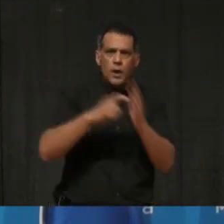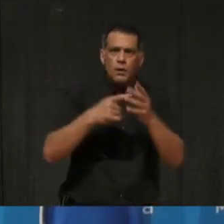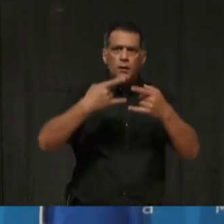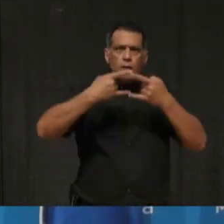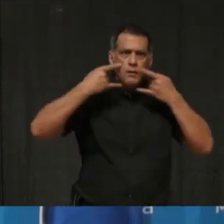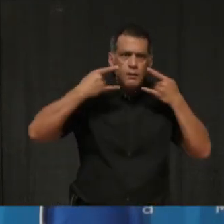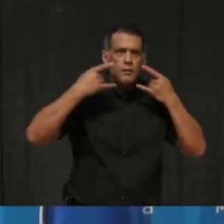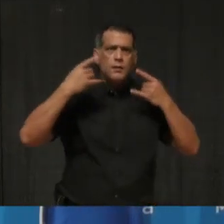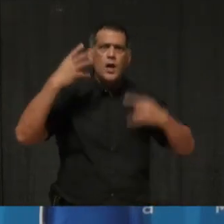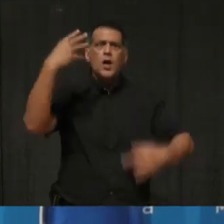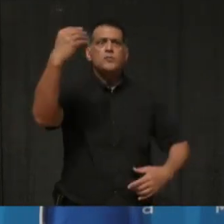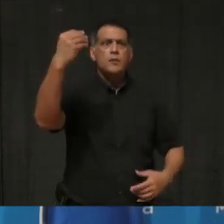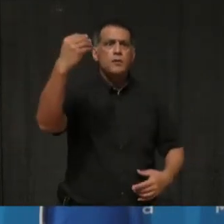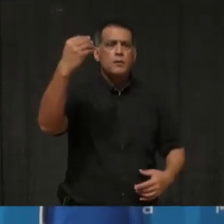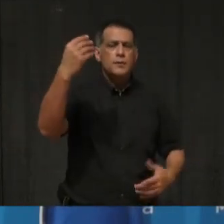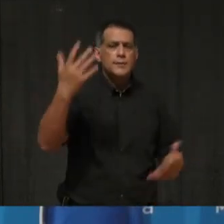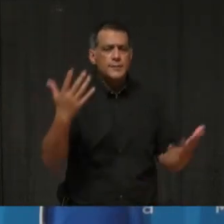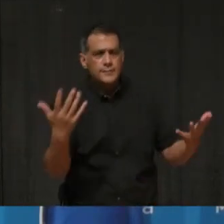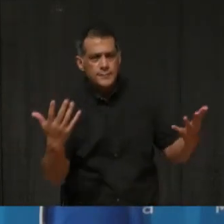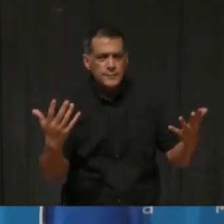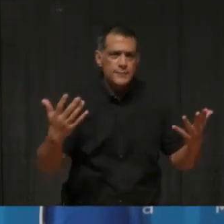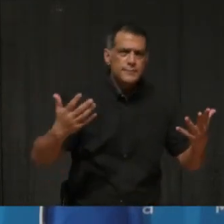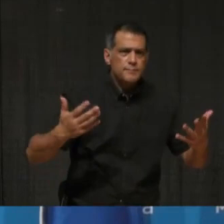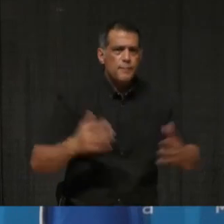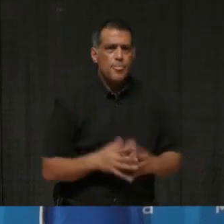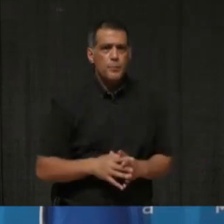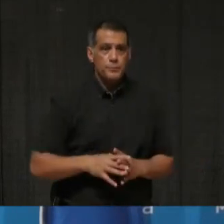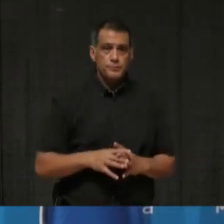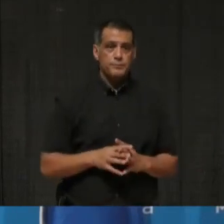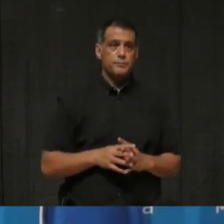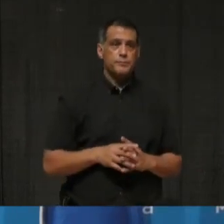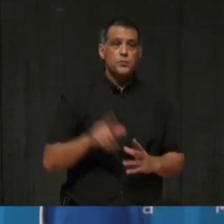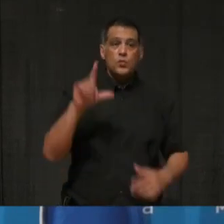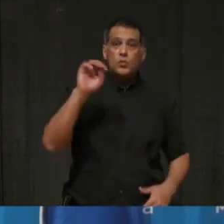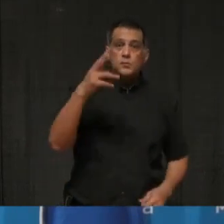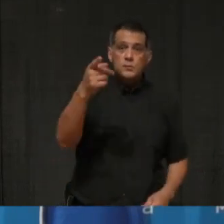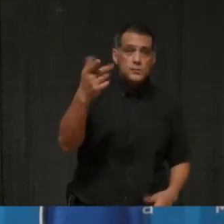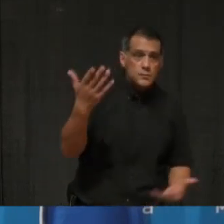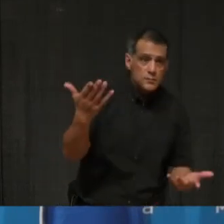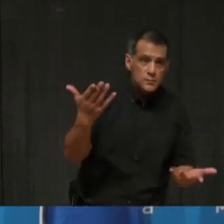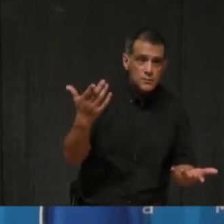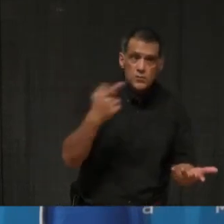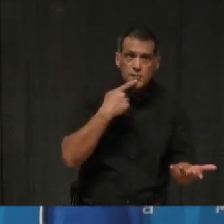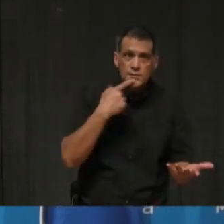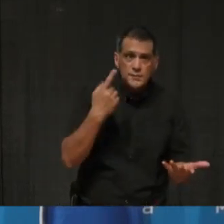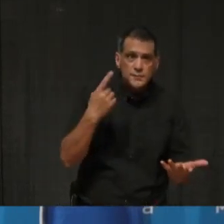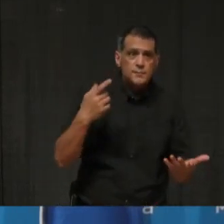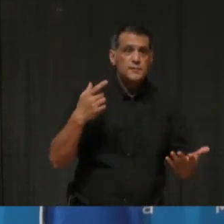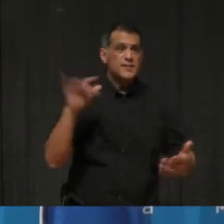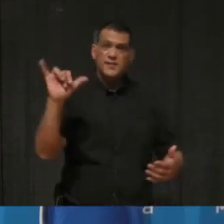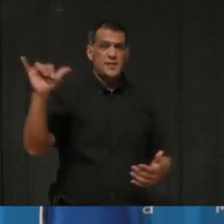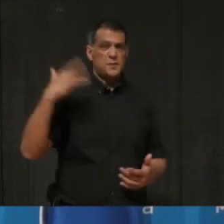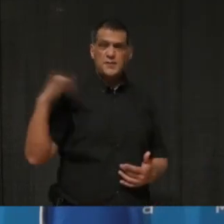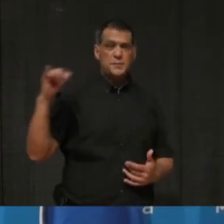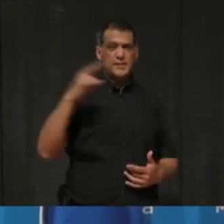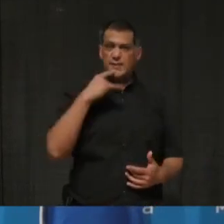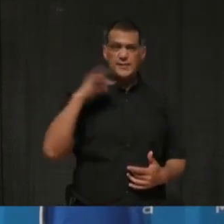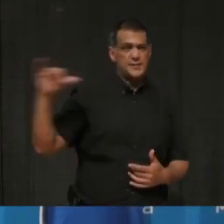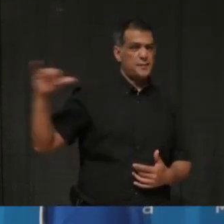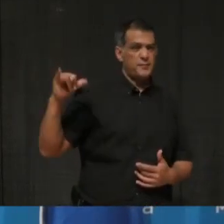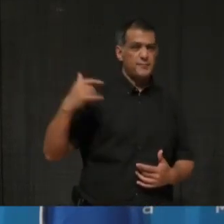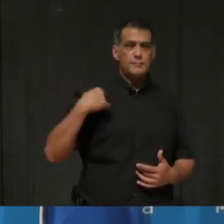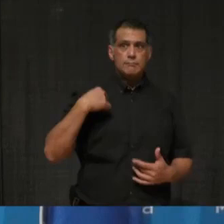for outdoors. Um, I don't know if Dr. Lill, you want to do that further? He says, he said, he said his piece on that. We have not